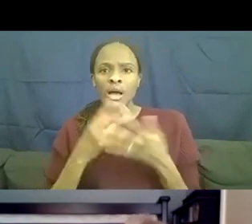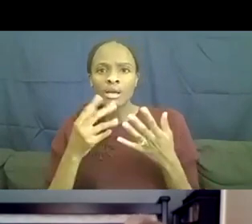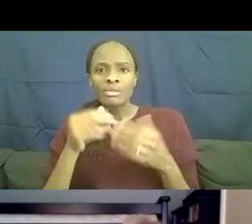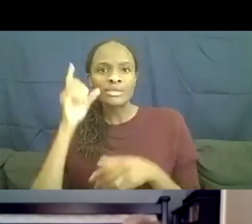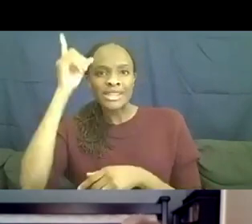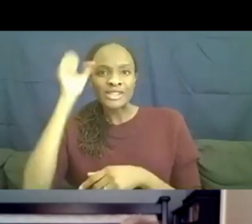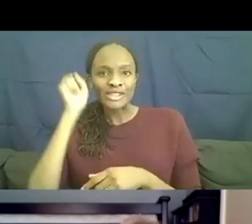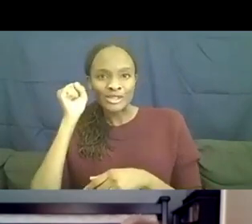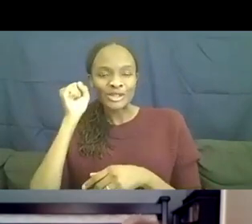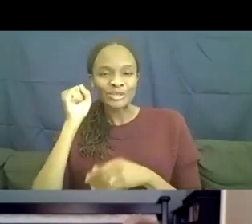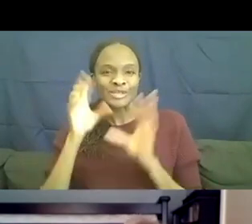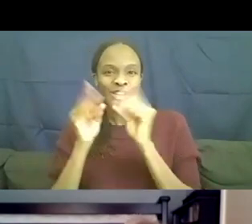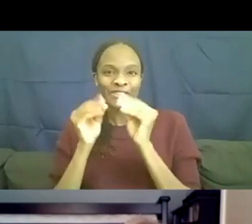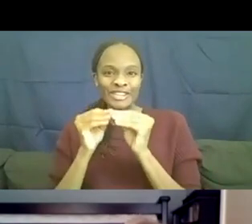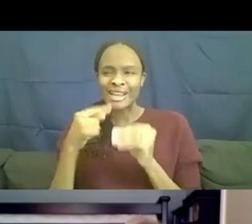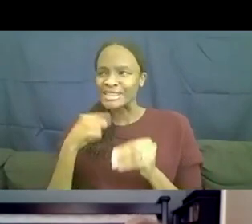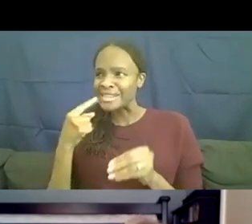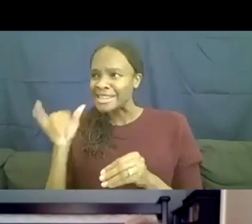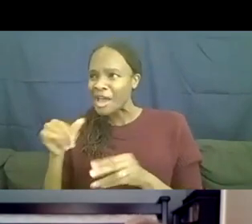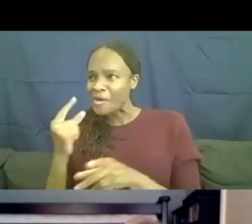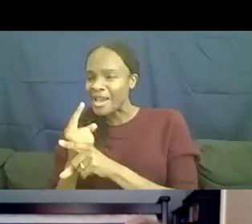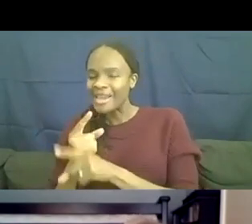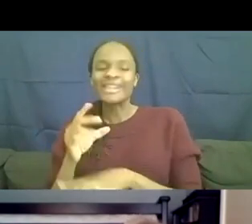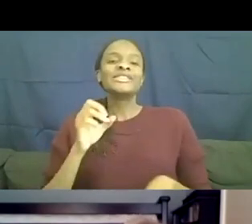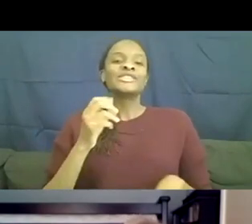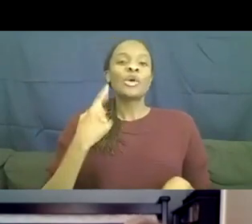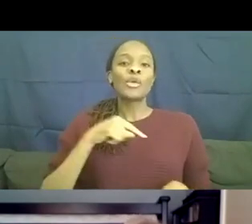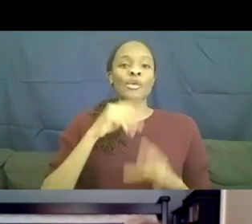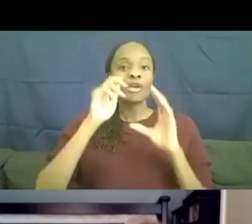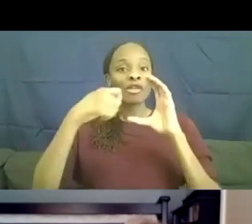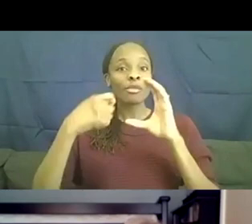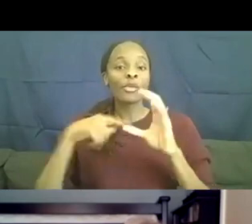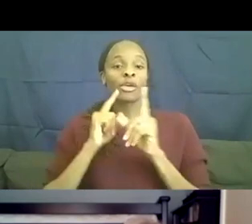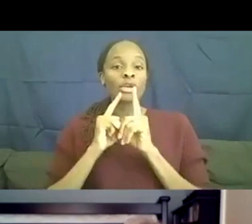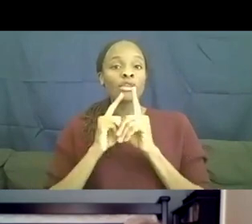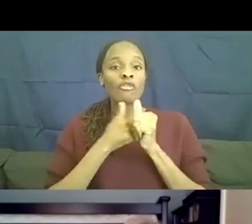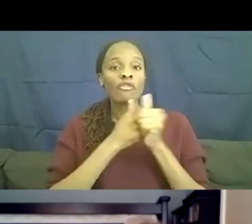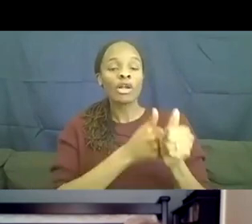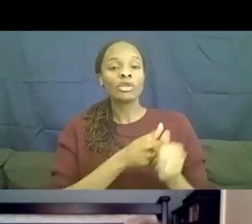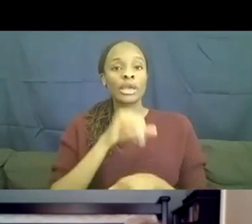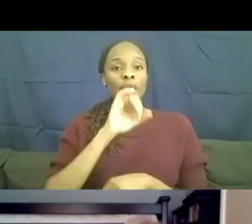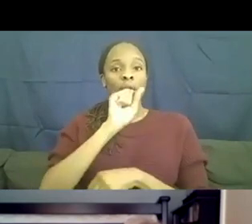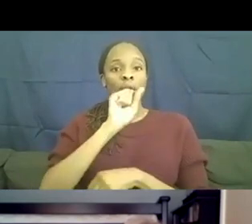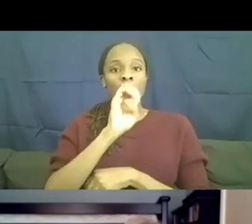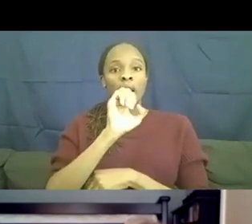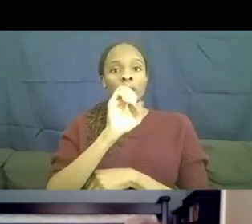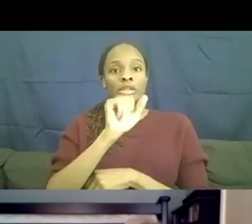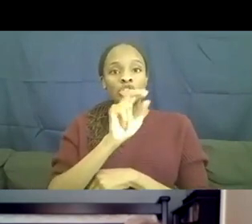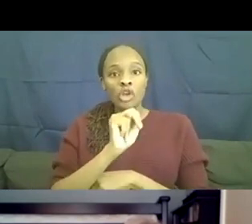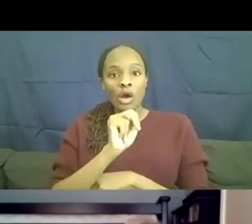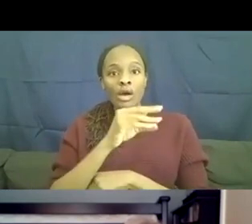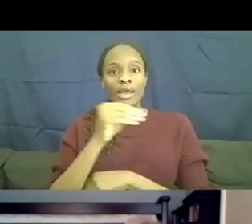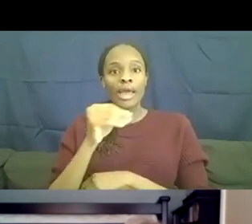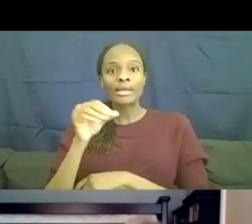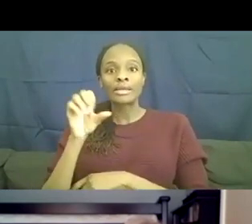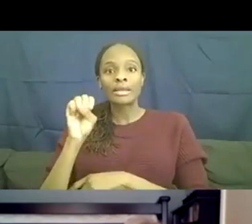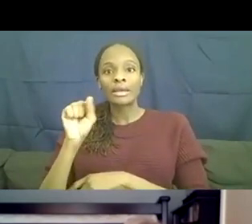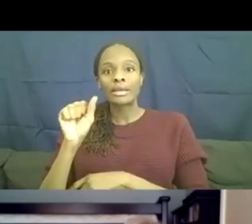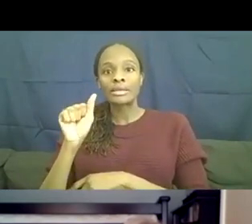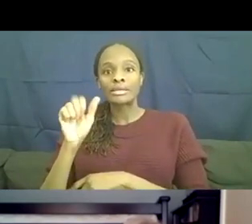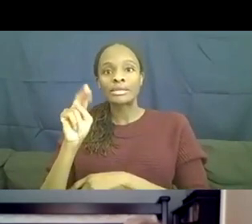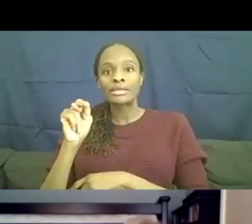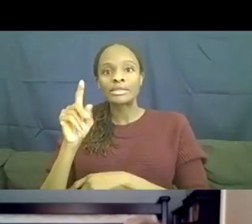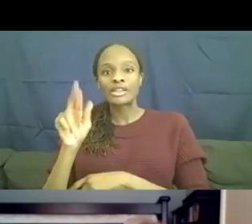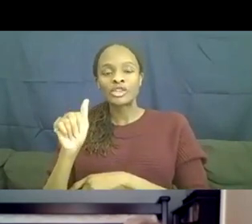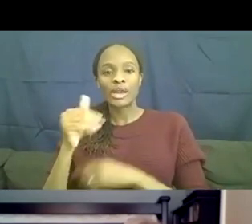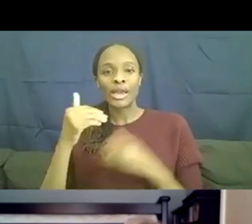Yes. And, uh, in Florida, we were filming, we were following Sean and Sandra. And, um, there was a young woman who was kind of